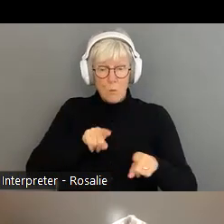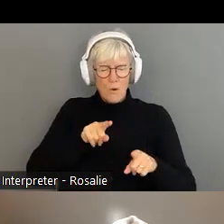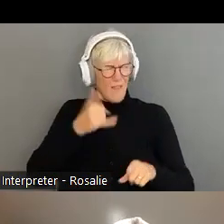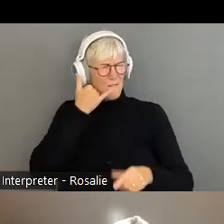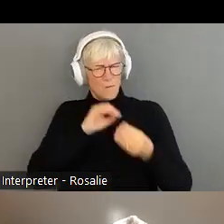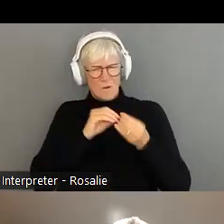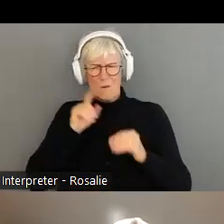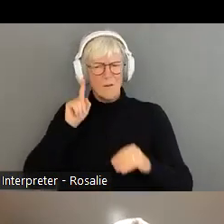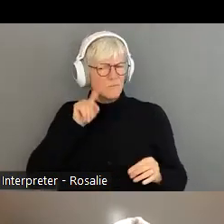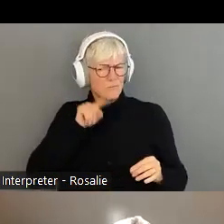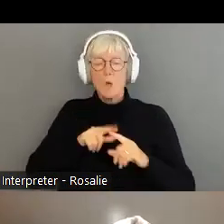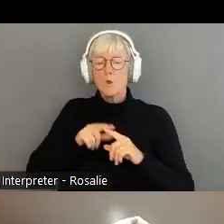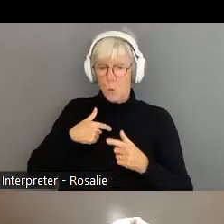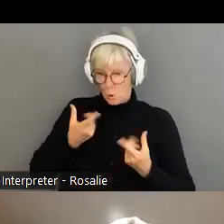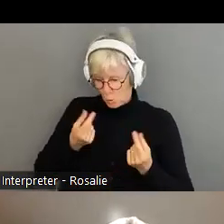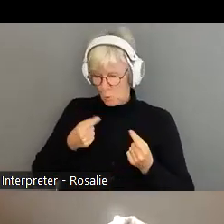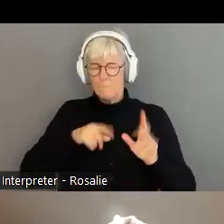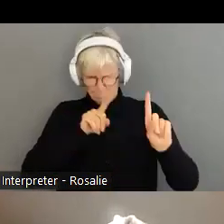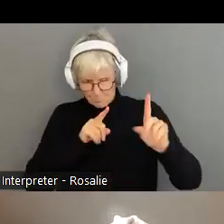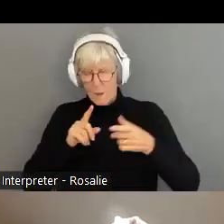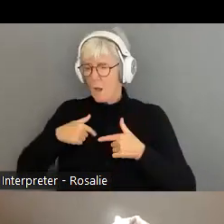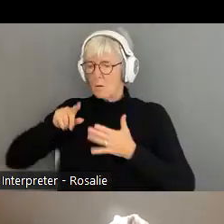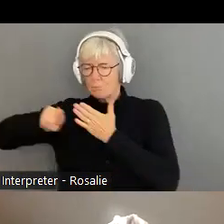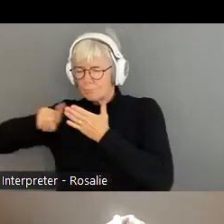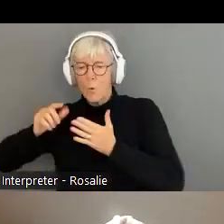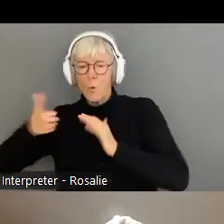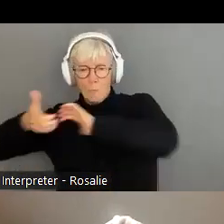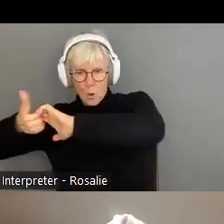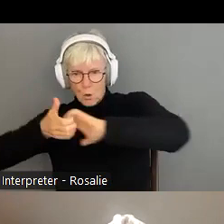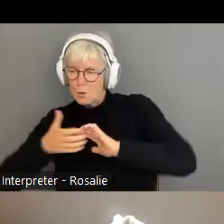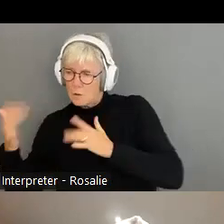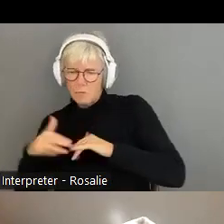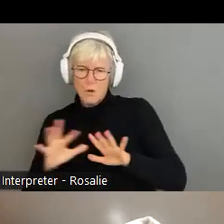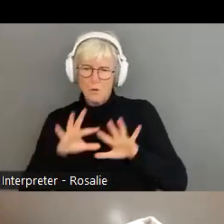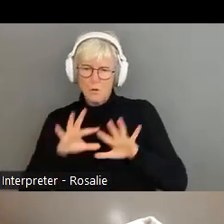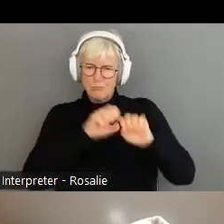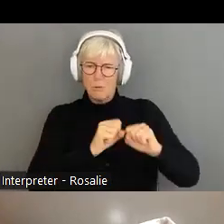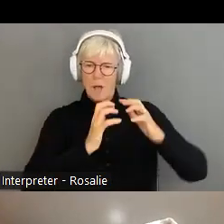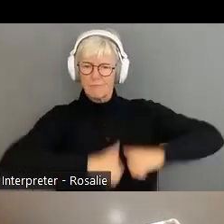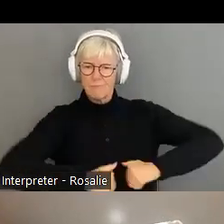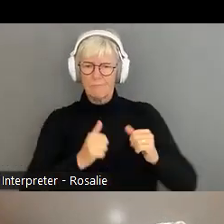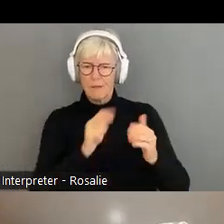with private sector partners to possibly assist in shutting down these phone numbers.